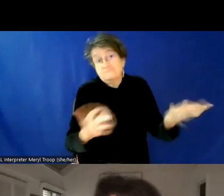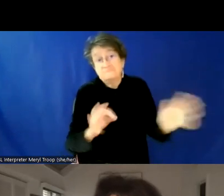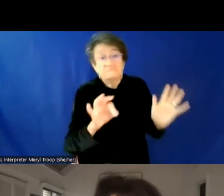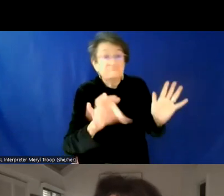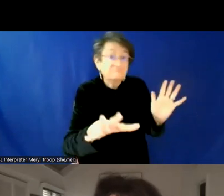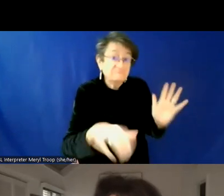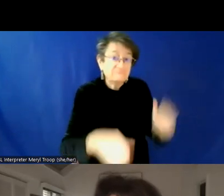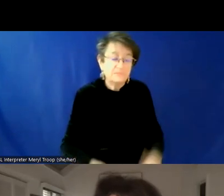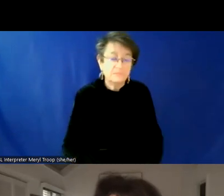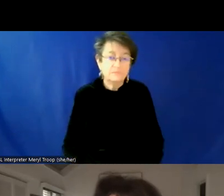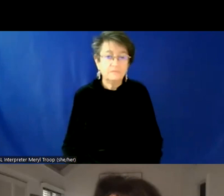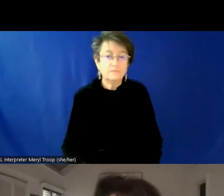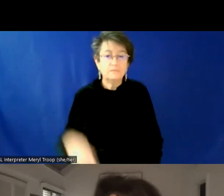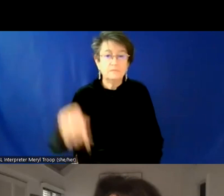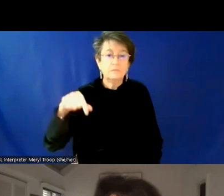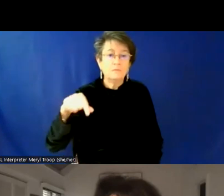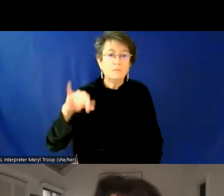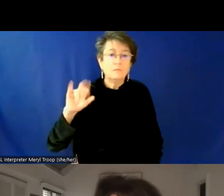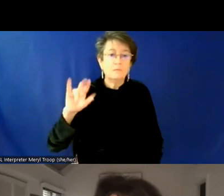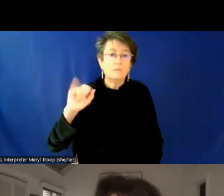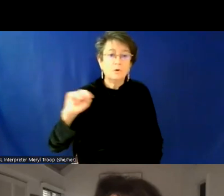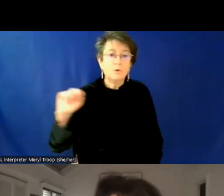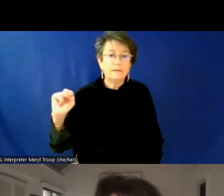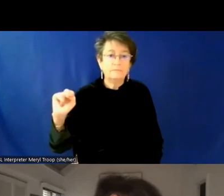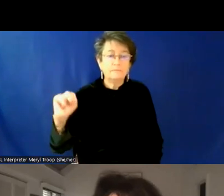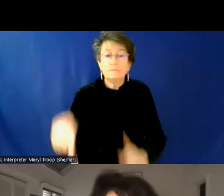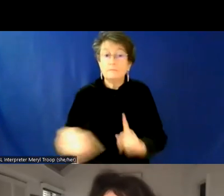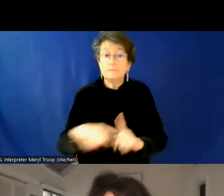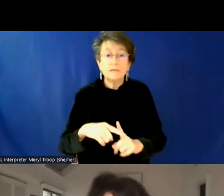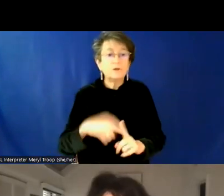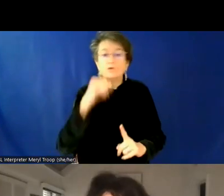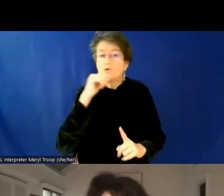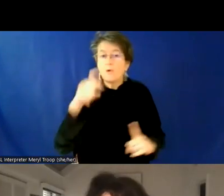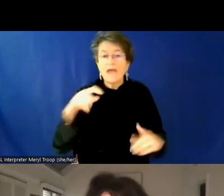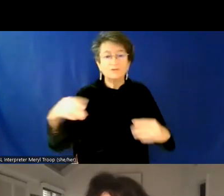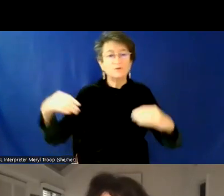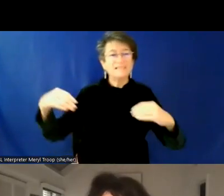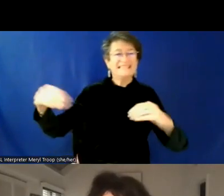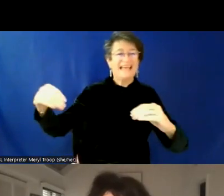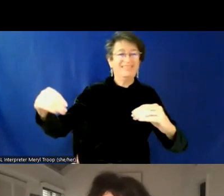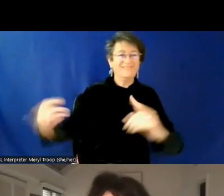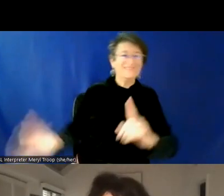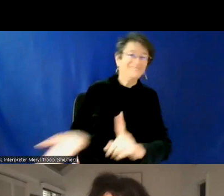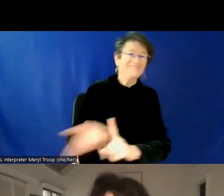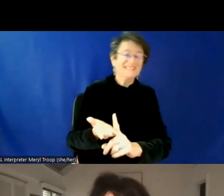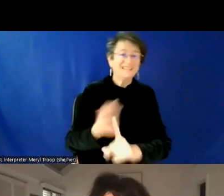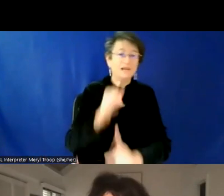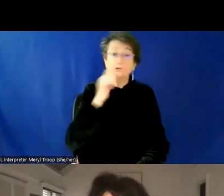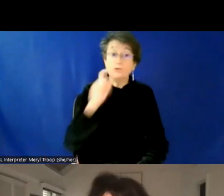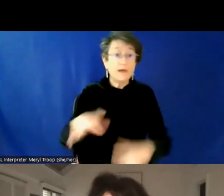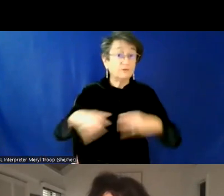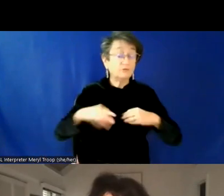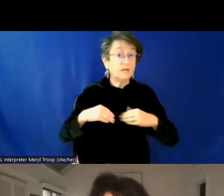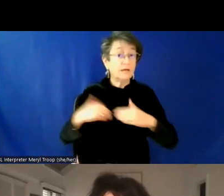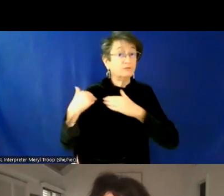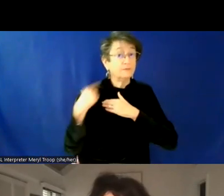I would also, I would add, you don't have to sell them on it. Um, um, and you don't have to take responsibility for it. You know, there are